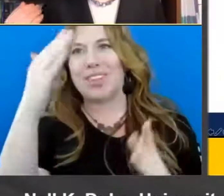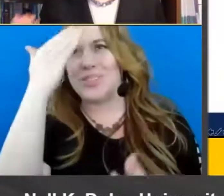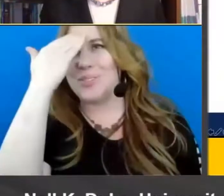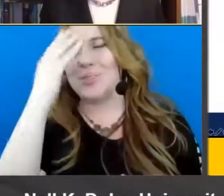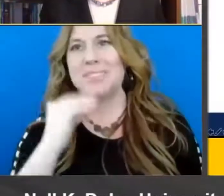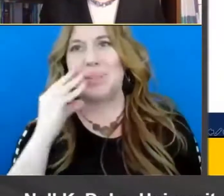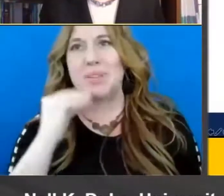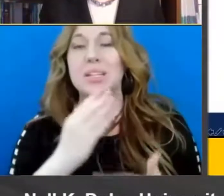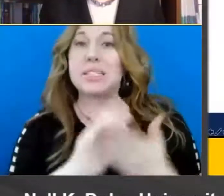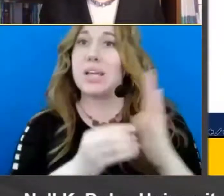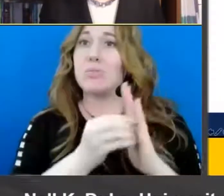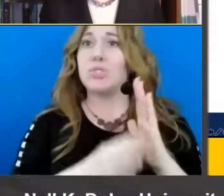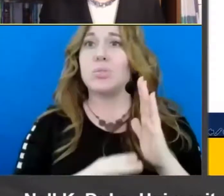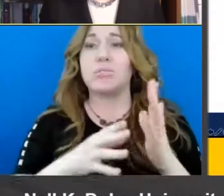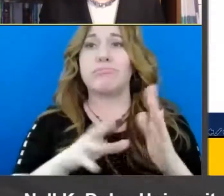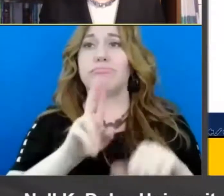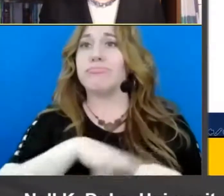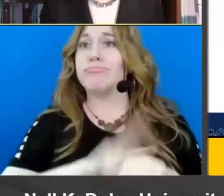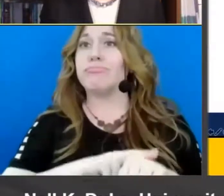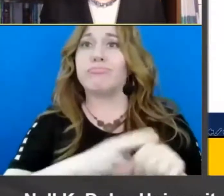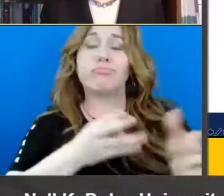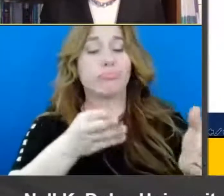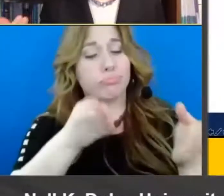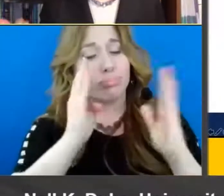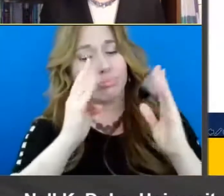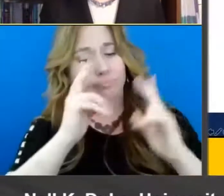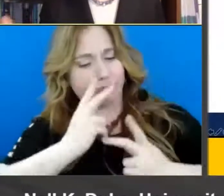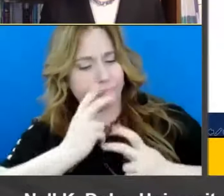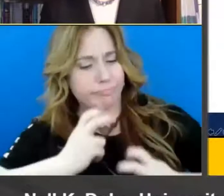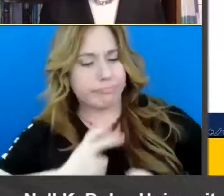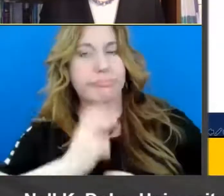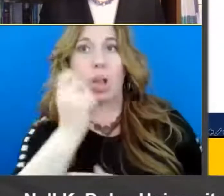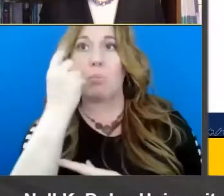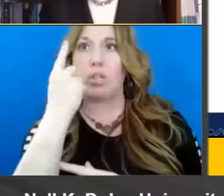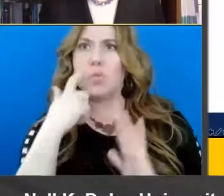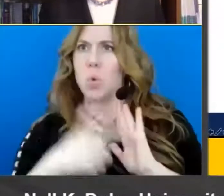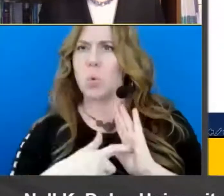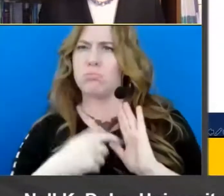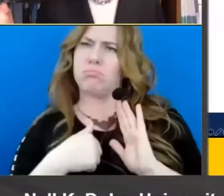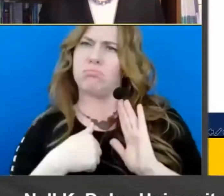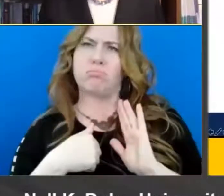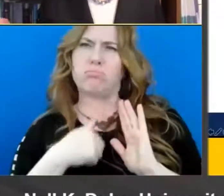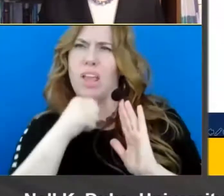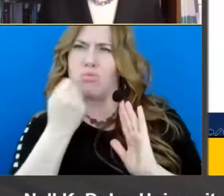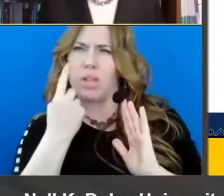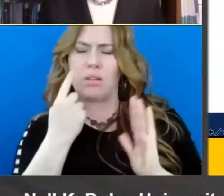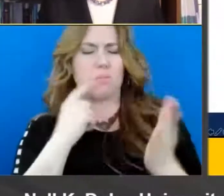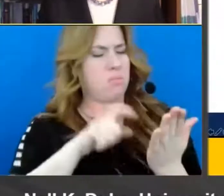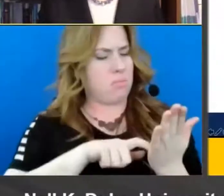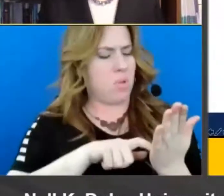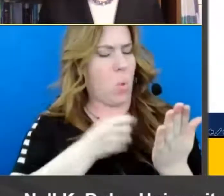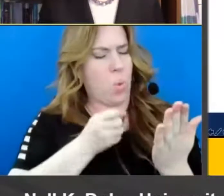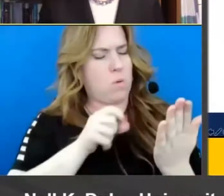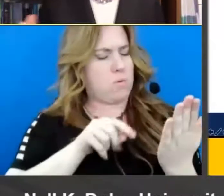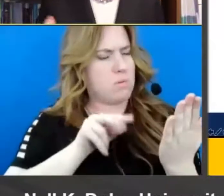naturally very attentive to their comprehension and they do notice when something doesn't make sense. they stop and they figure out what's gone